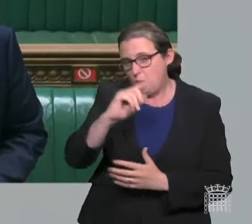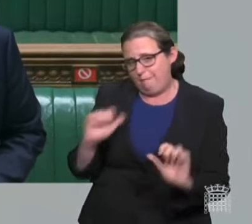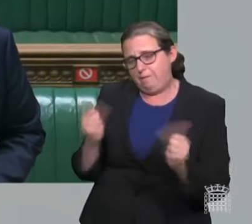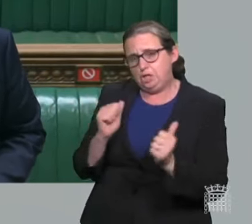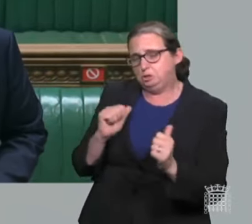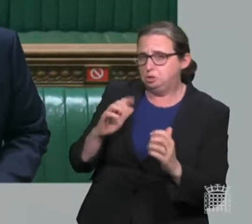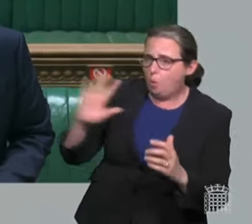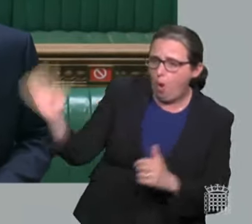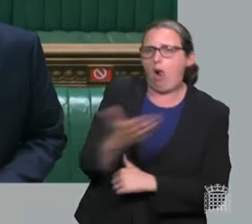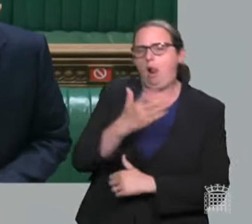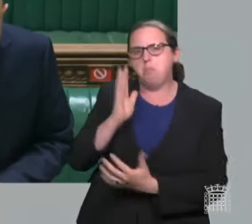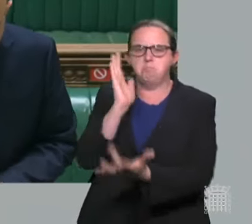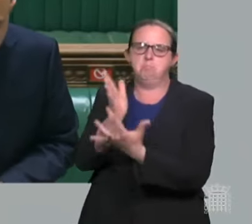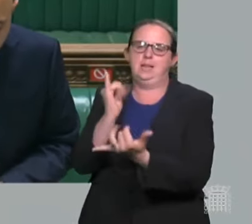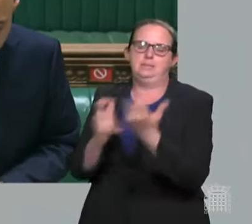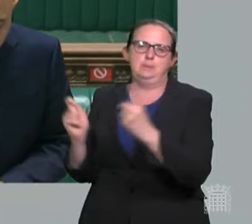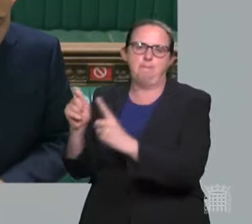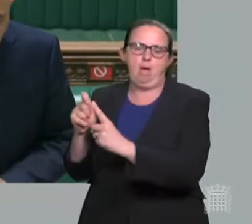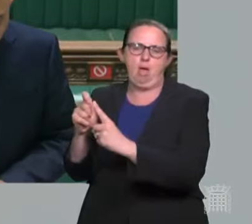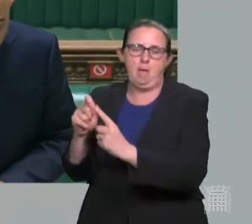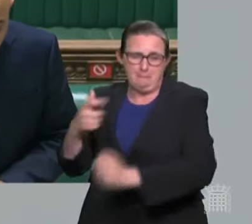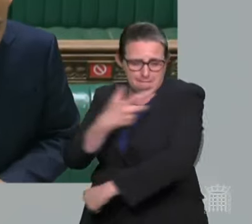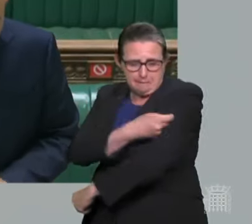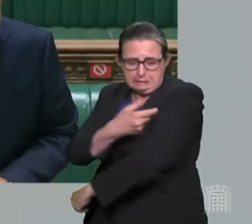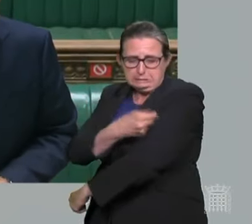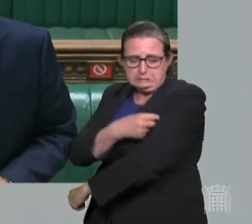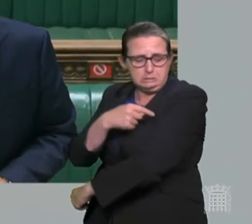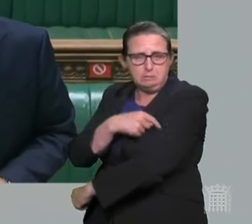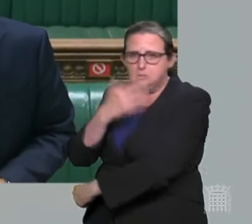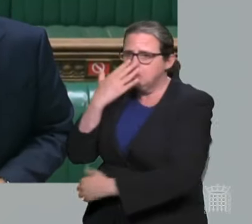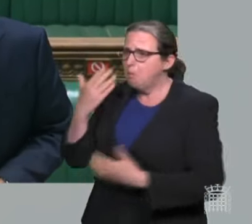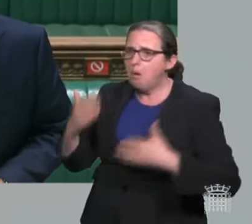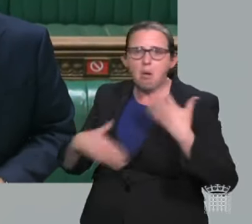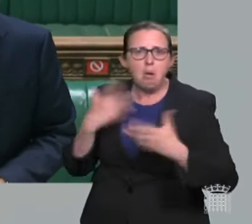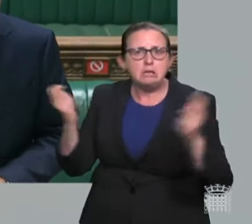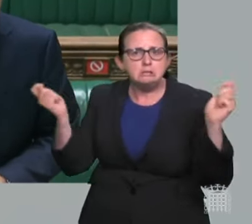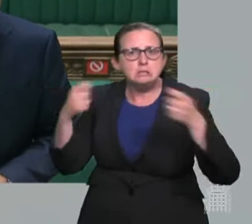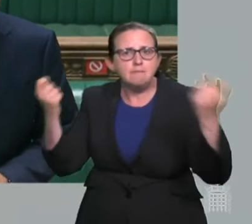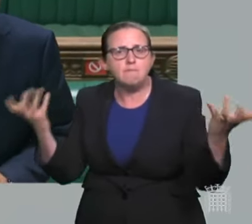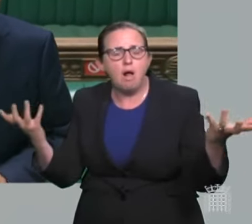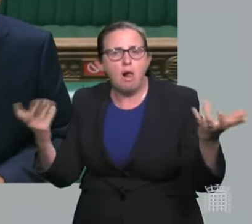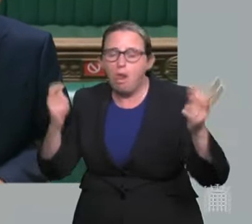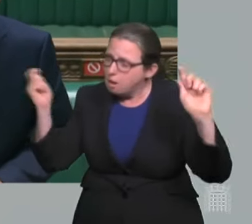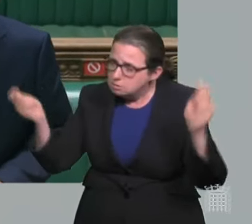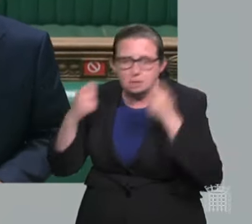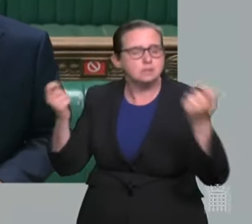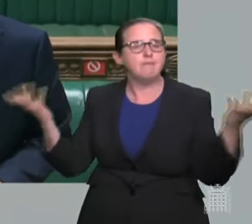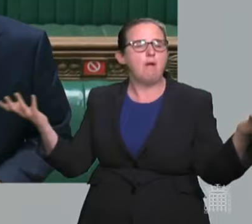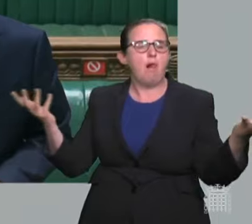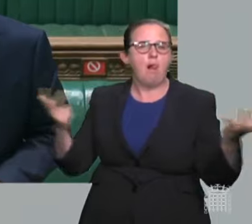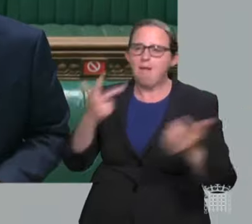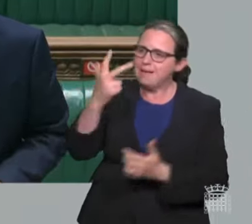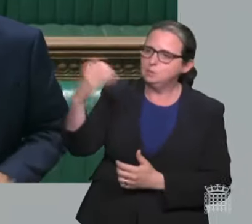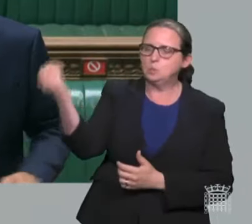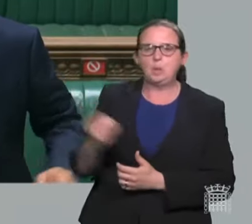The latest data from the ONS suggests or shows that 8 in 10 adults have the Covid-19